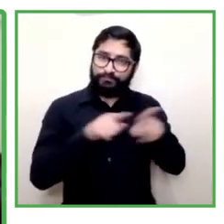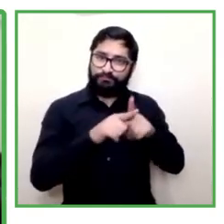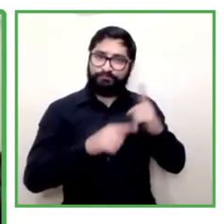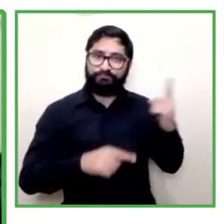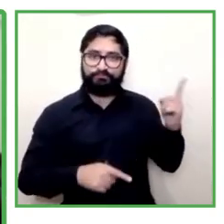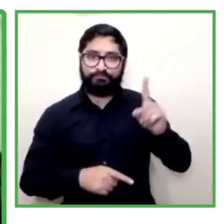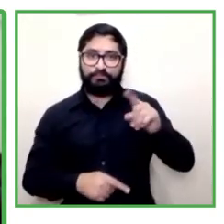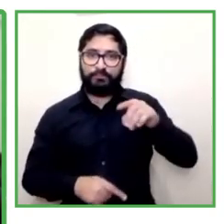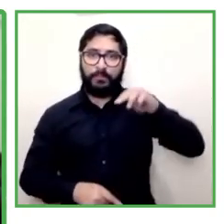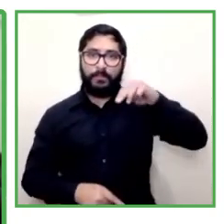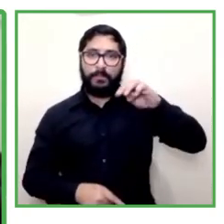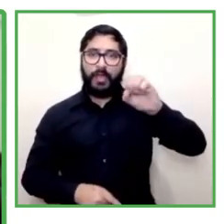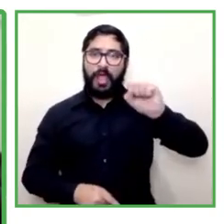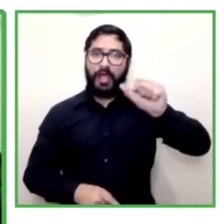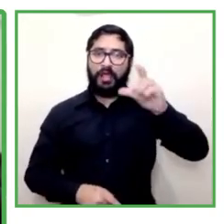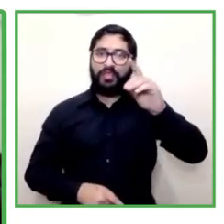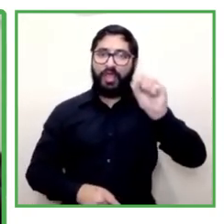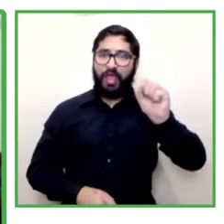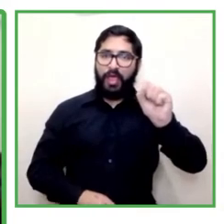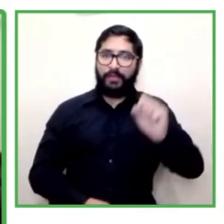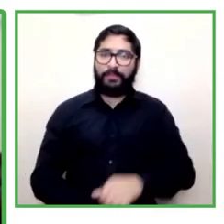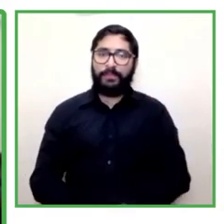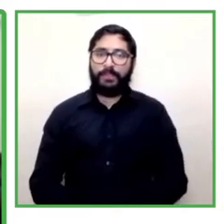to you magda hernandez